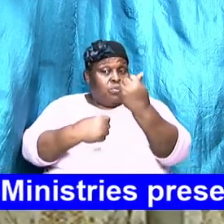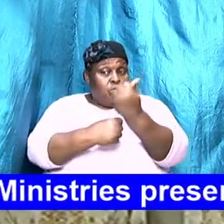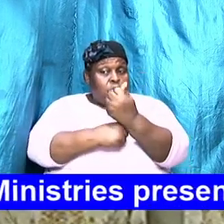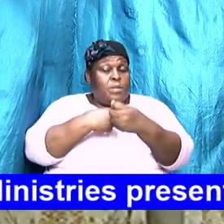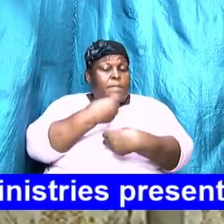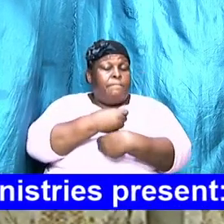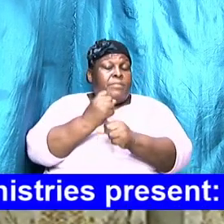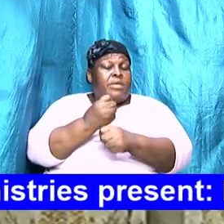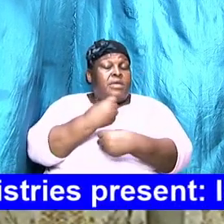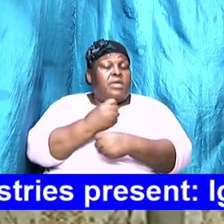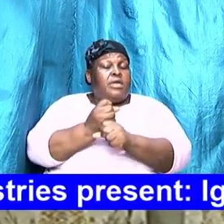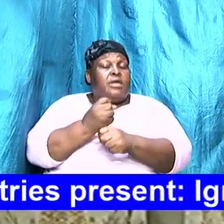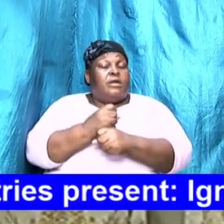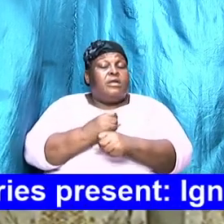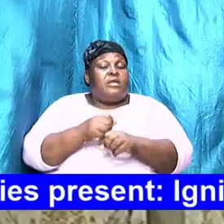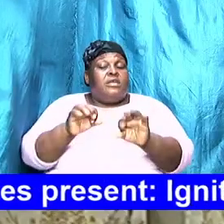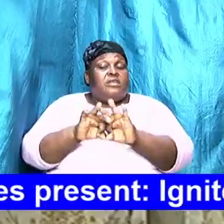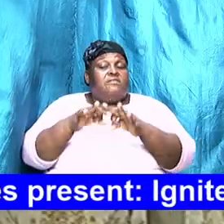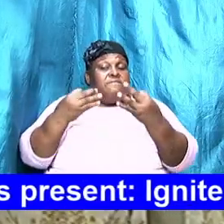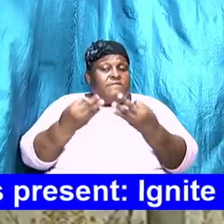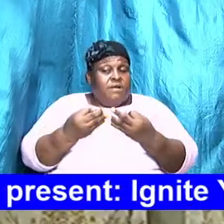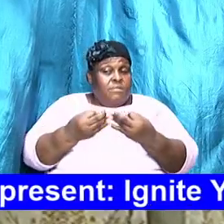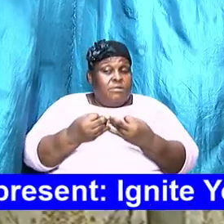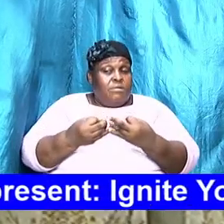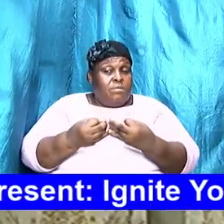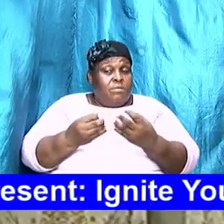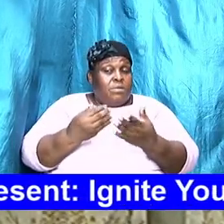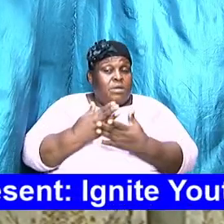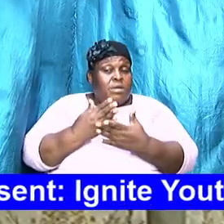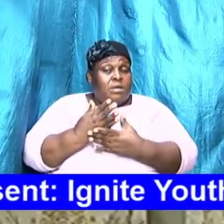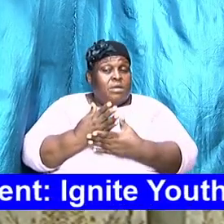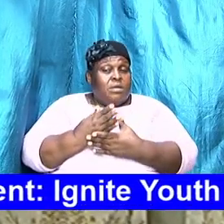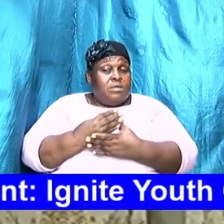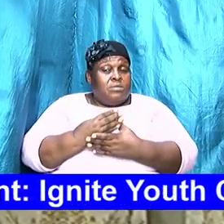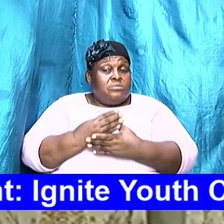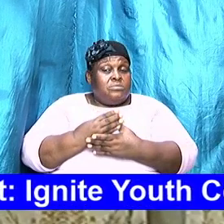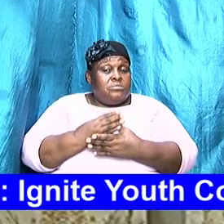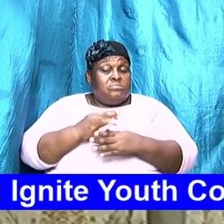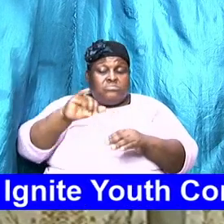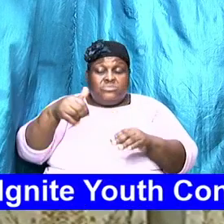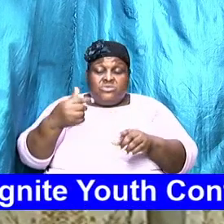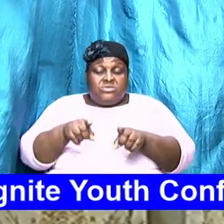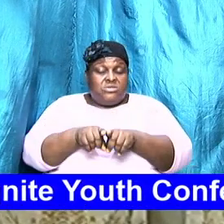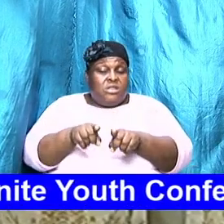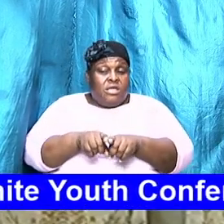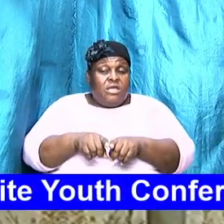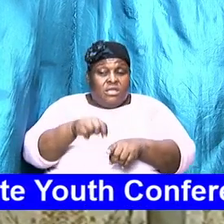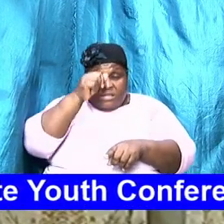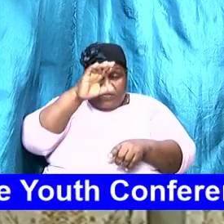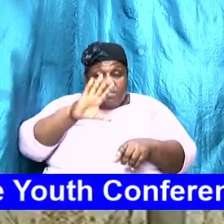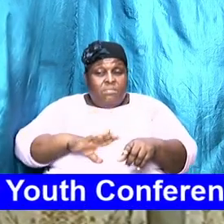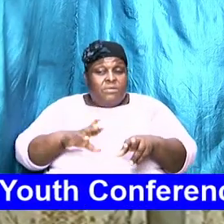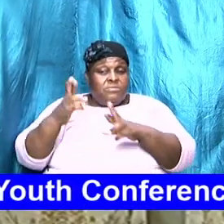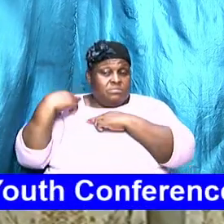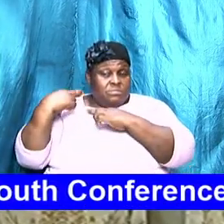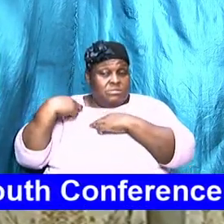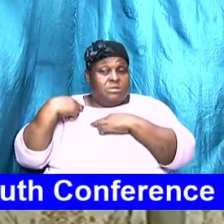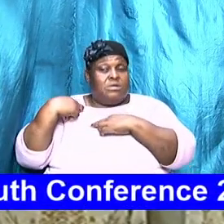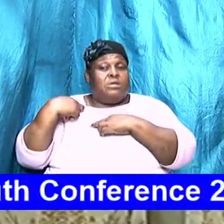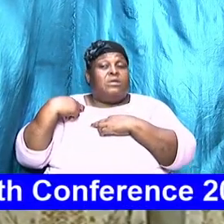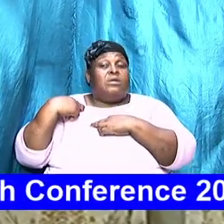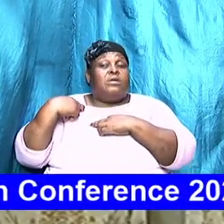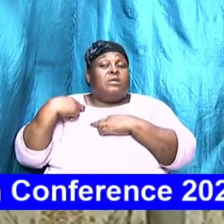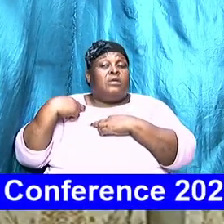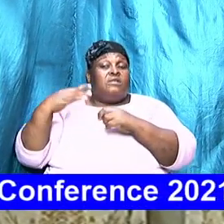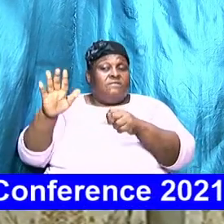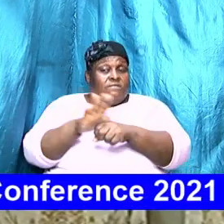happen so that the man's responsibility to take care of the houses can be fully accomplished it is in